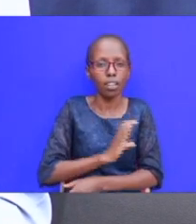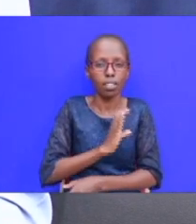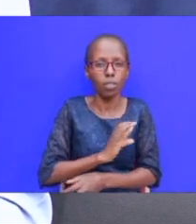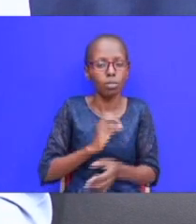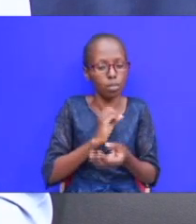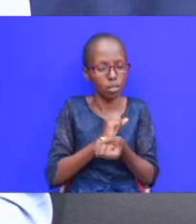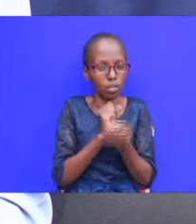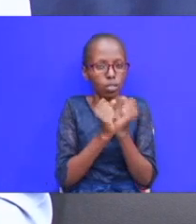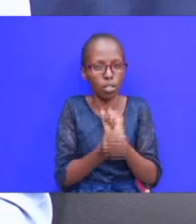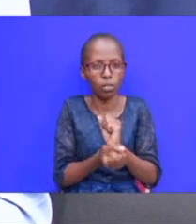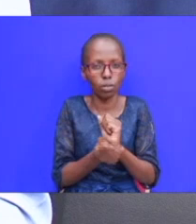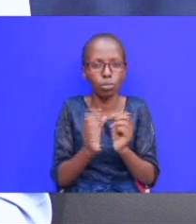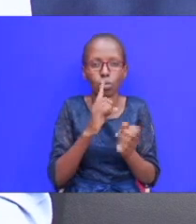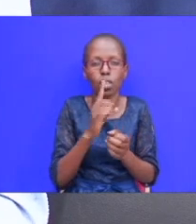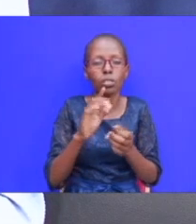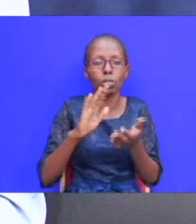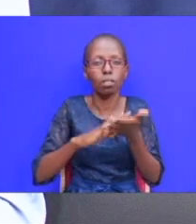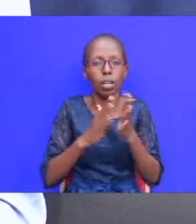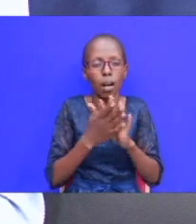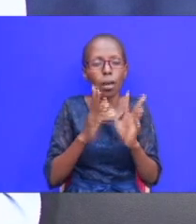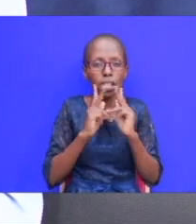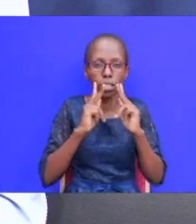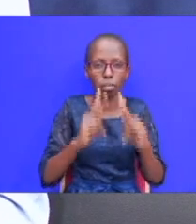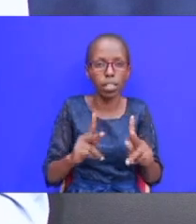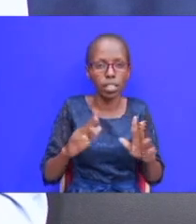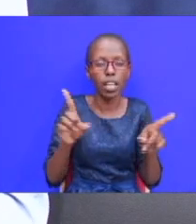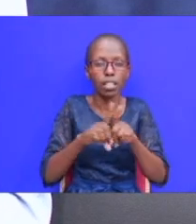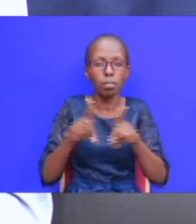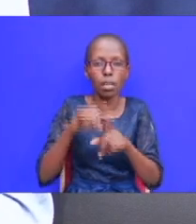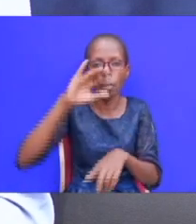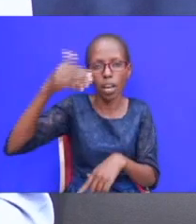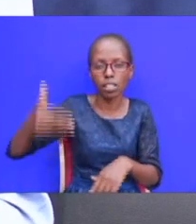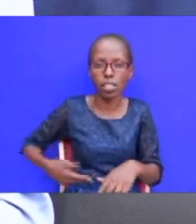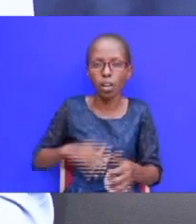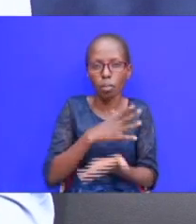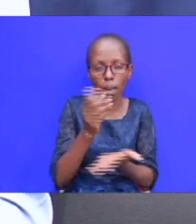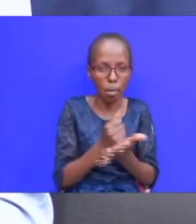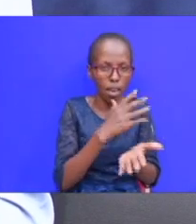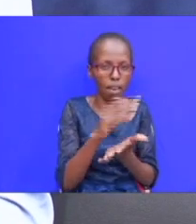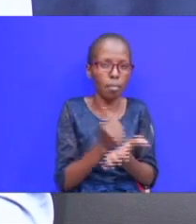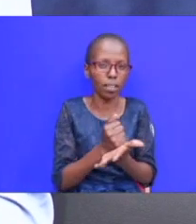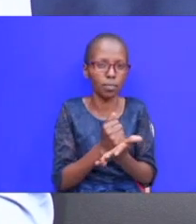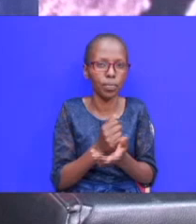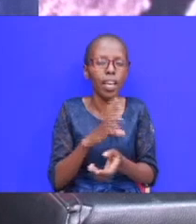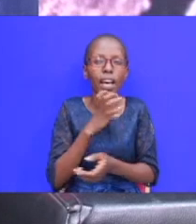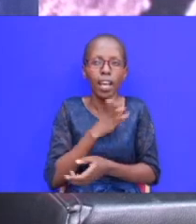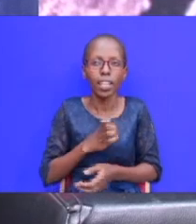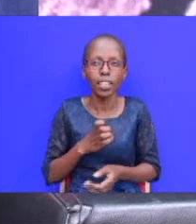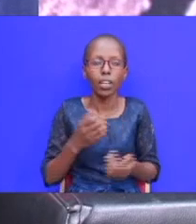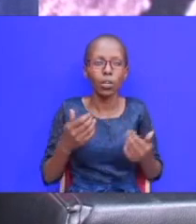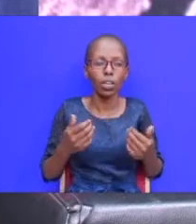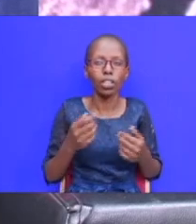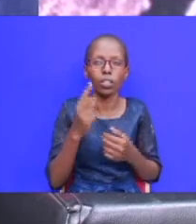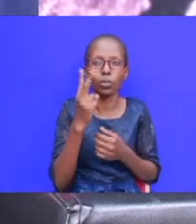be able to be at peace just the same way jacob lived a life of peace with the lord bless you amen amen amen amen i see you are burning